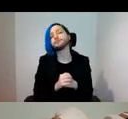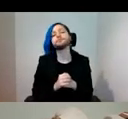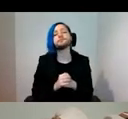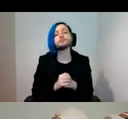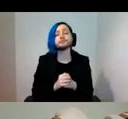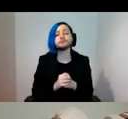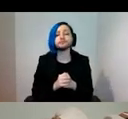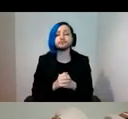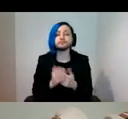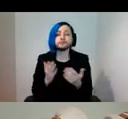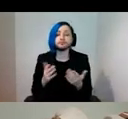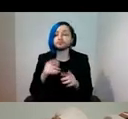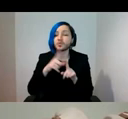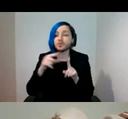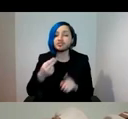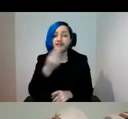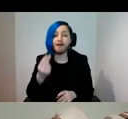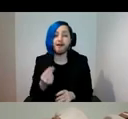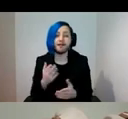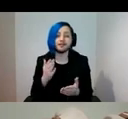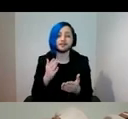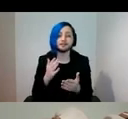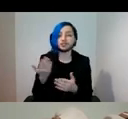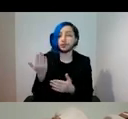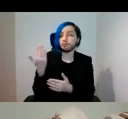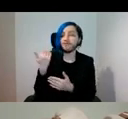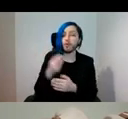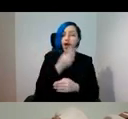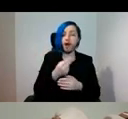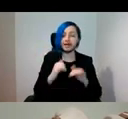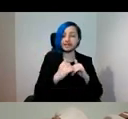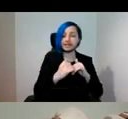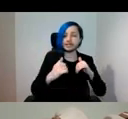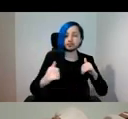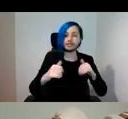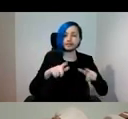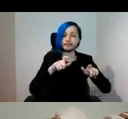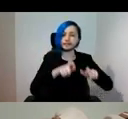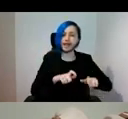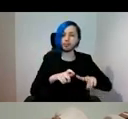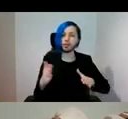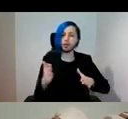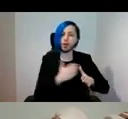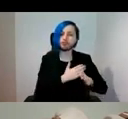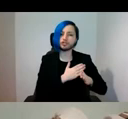Indeed, digital art has moved from art as discrete, stabilized, original and or